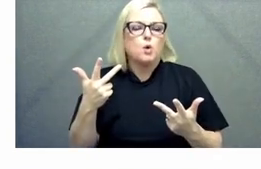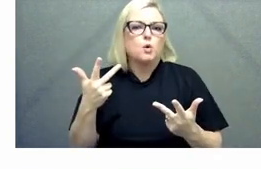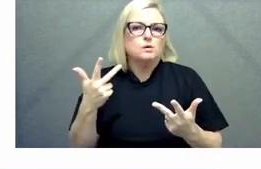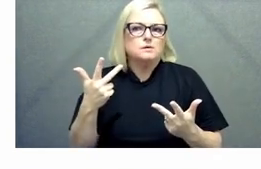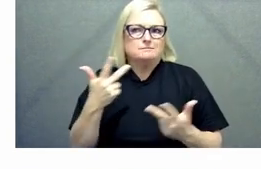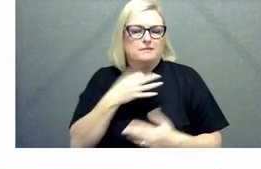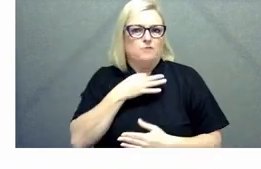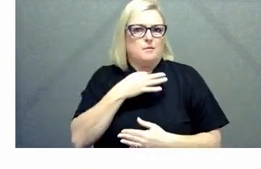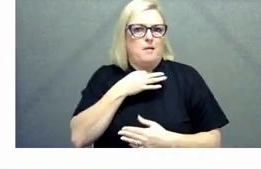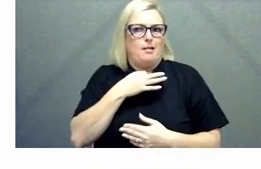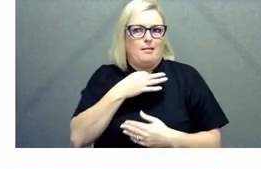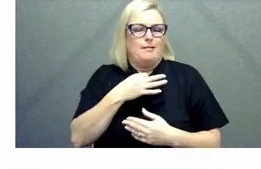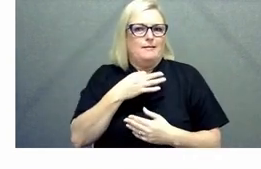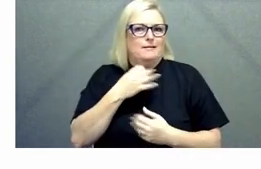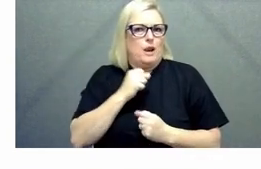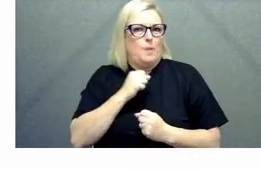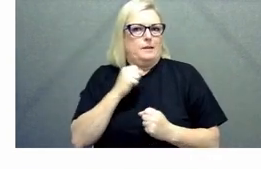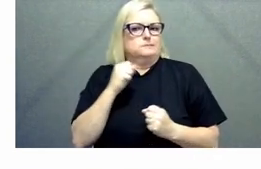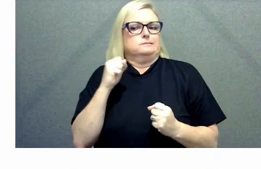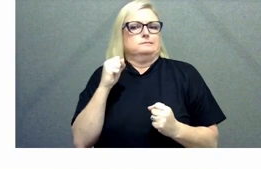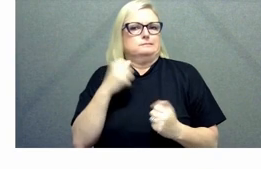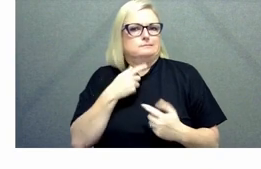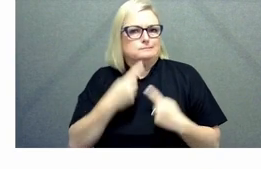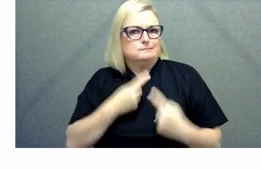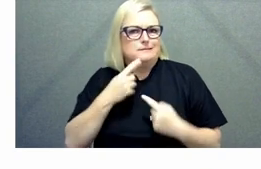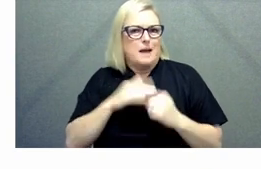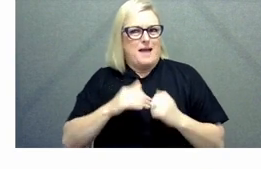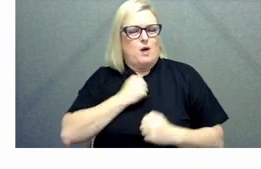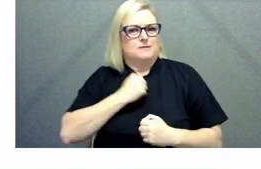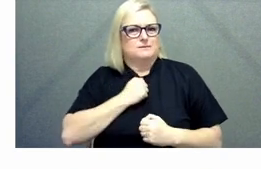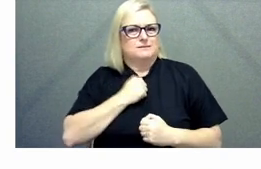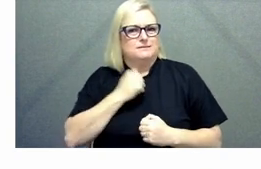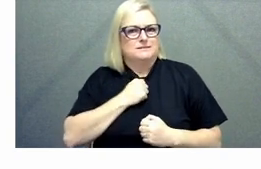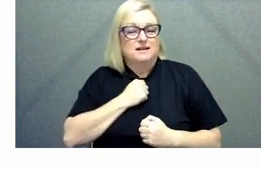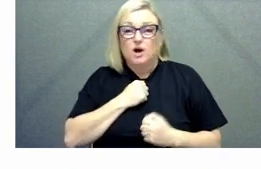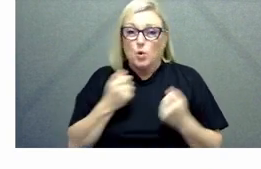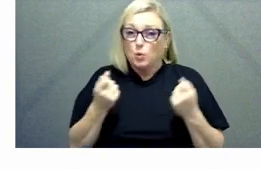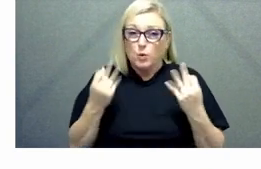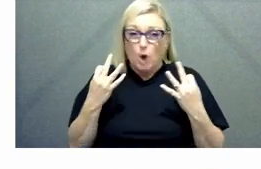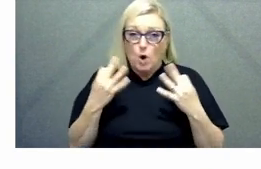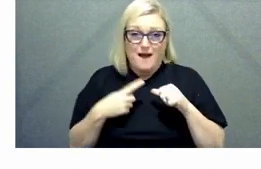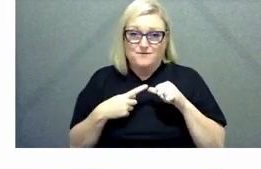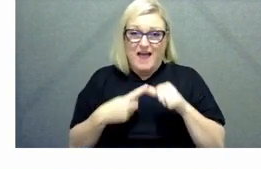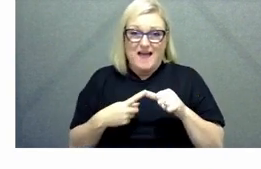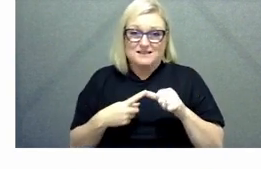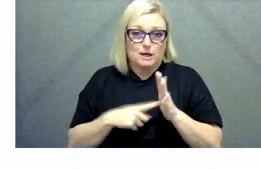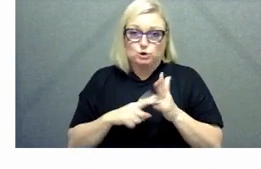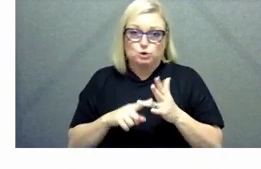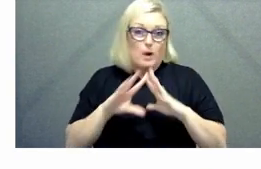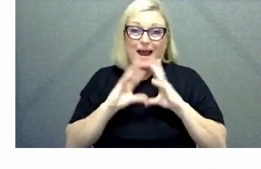our whole selves to work we don't always have the answers and it's okay we're all human beings but um be yourself